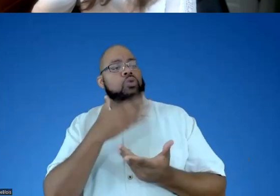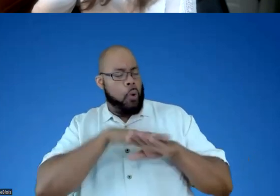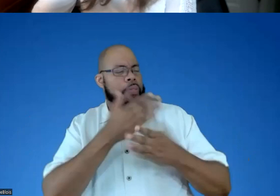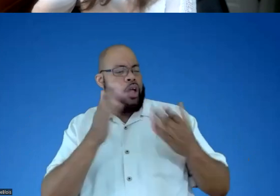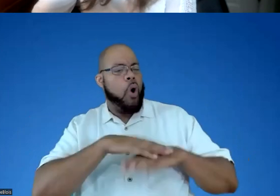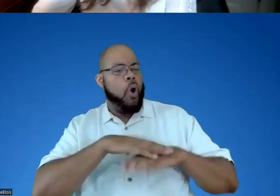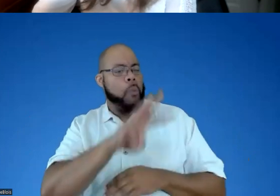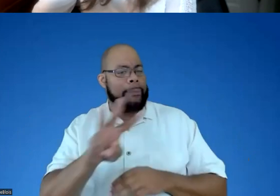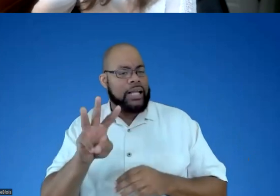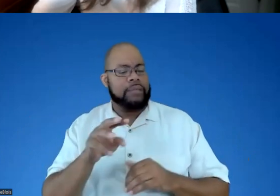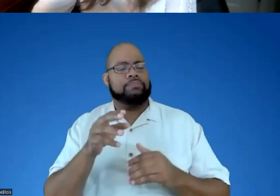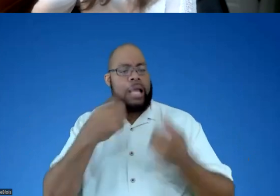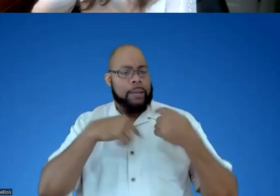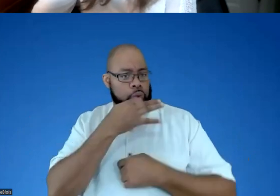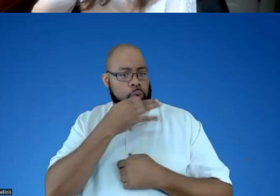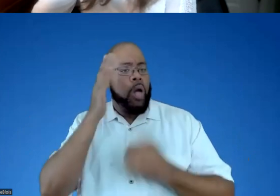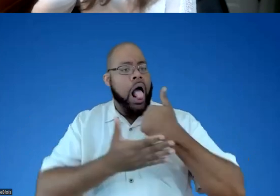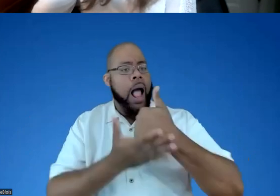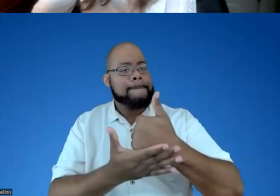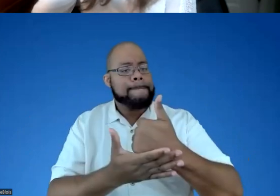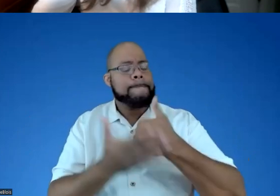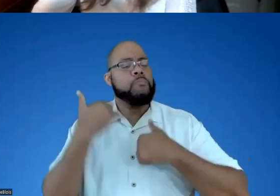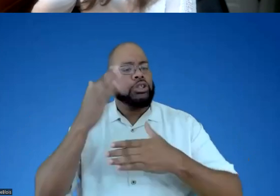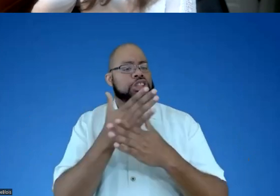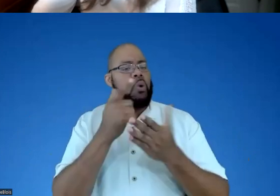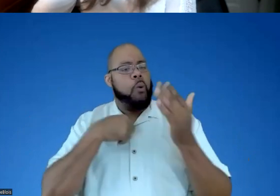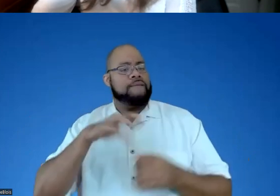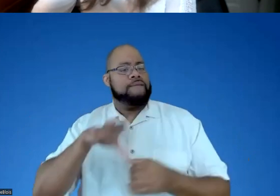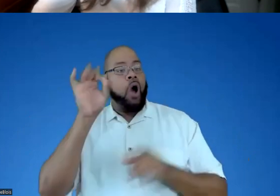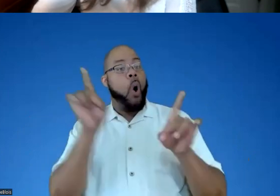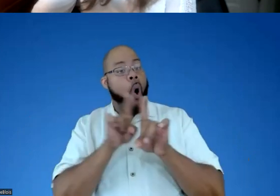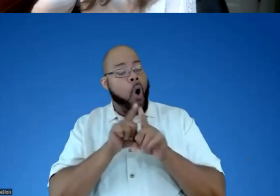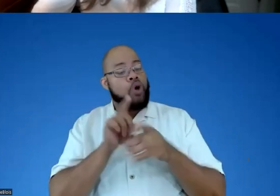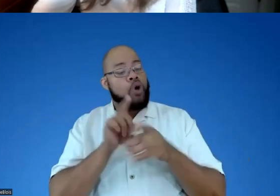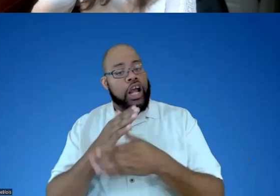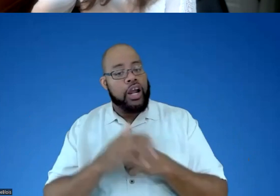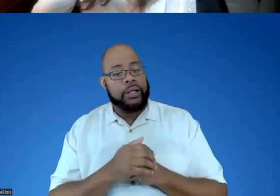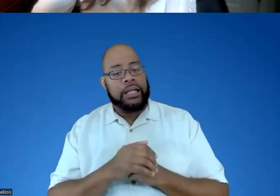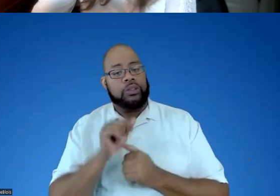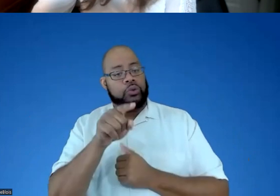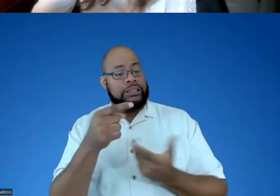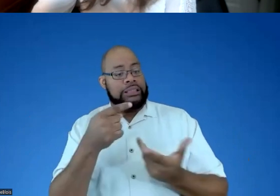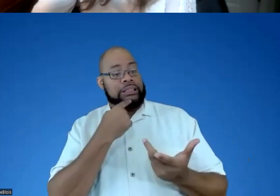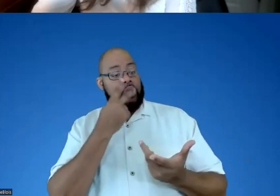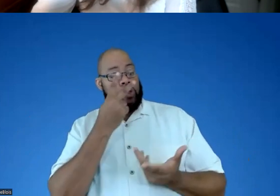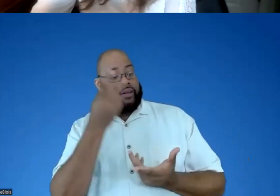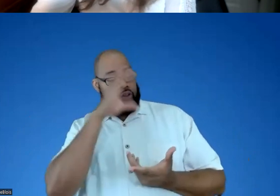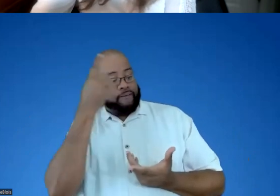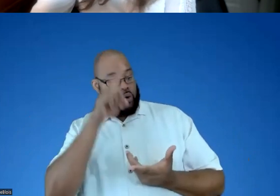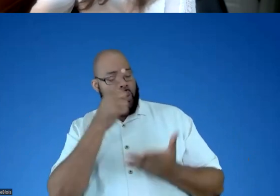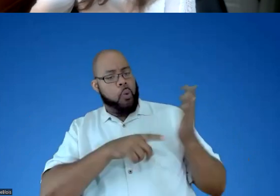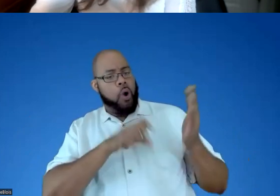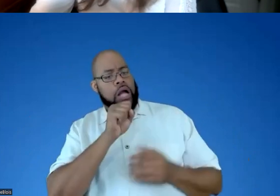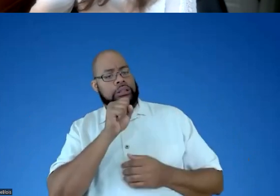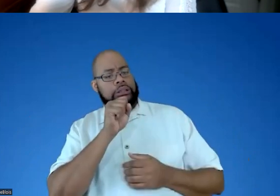coming soon that will help, that we will share what we found and also share, like you're, I think, looking for what does STEM